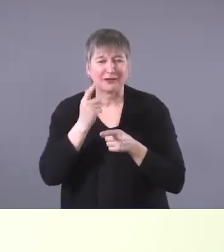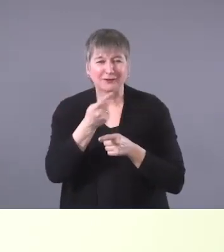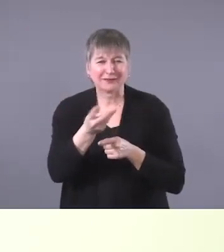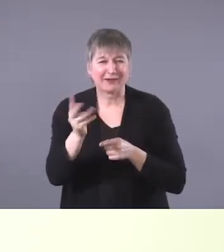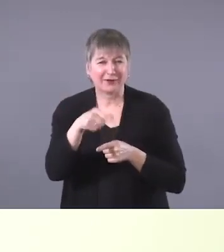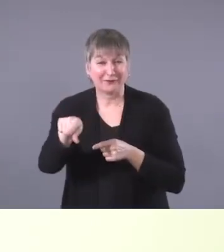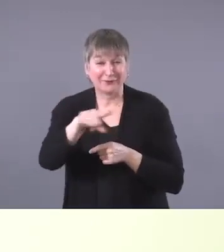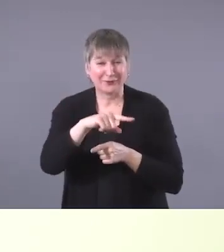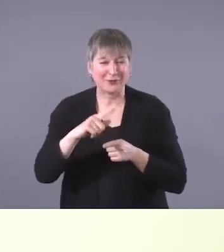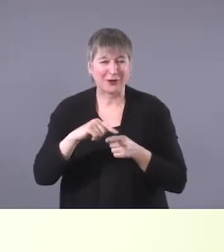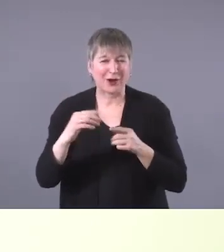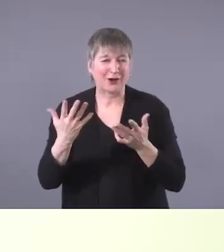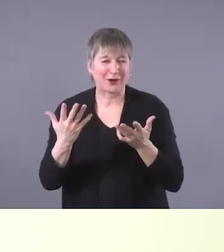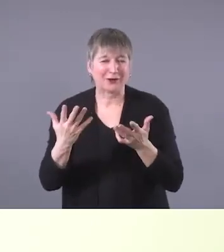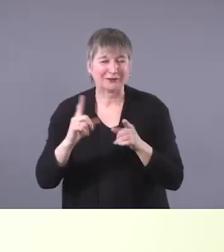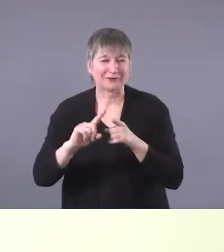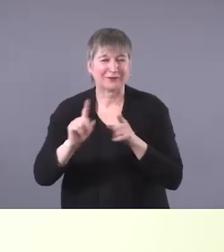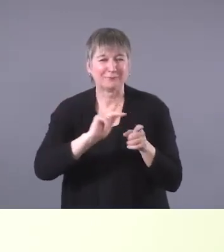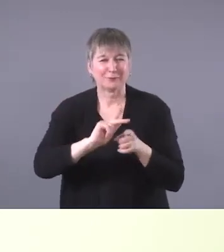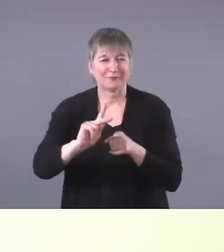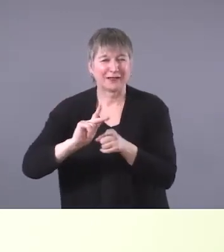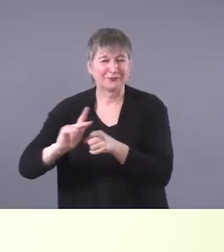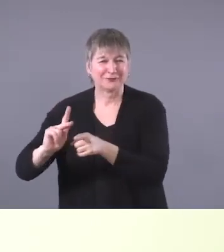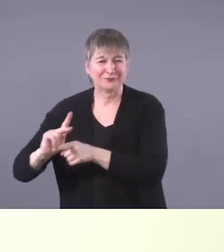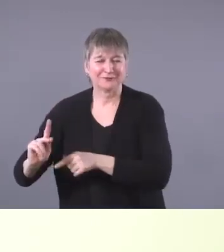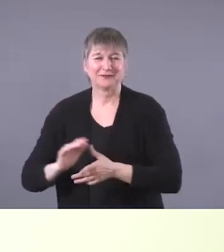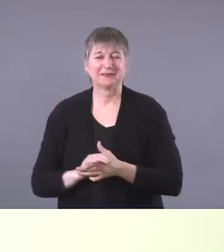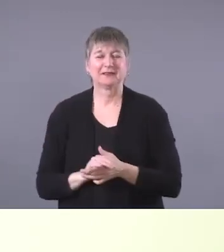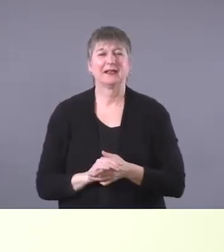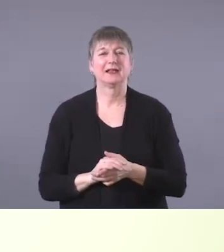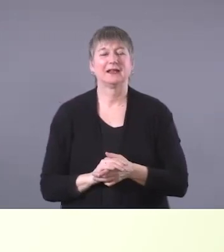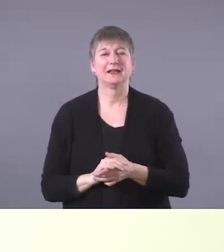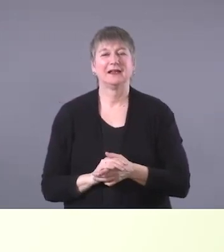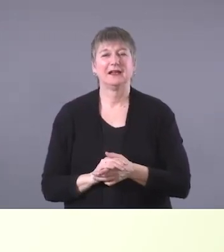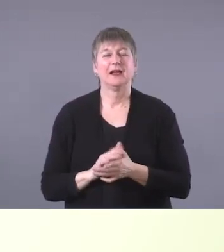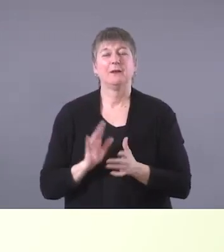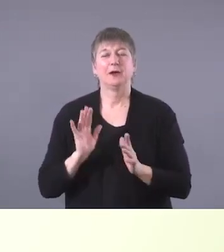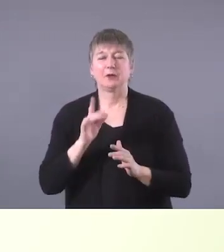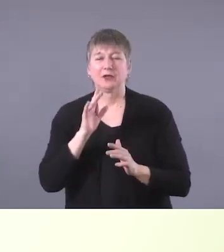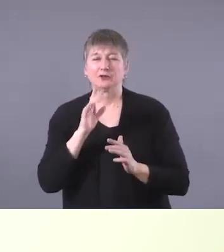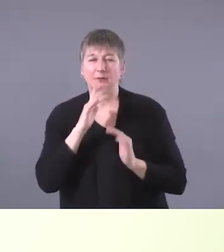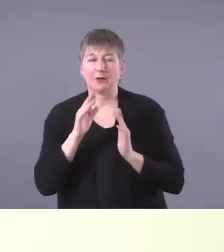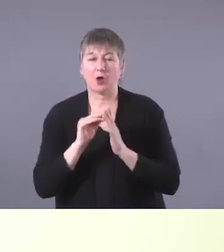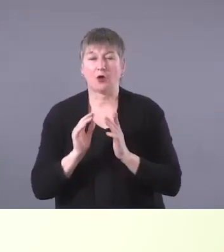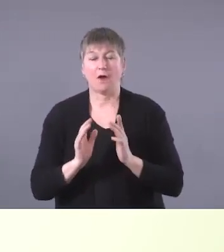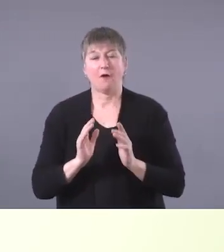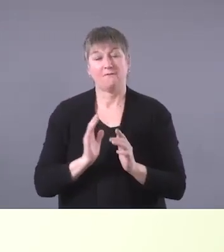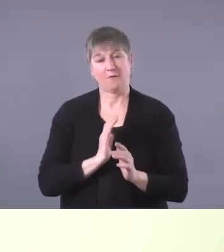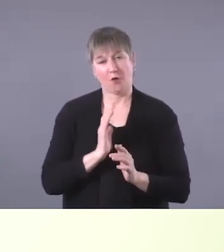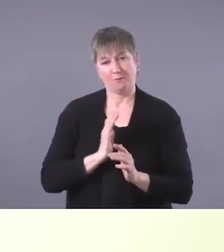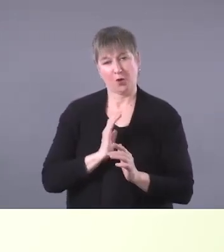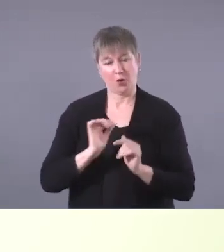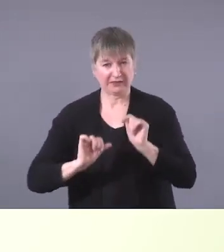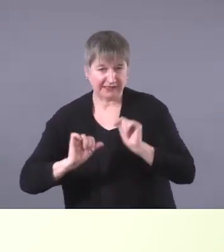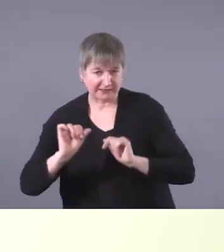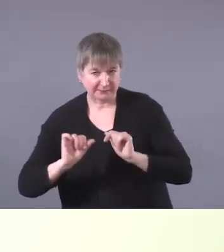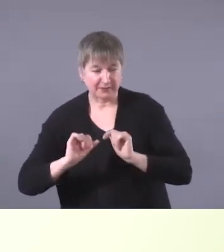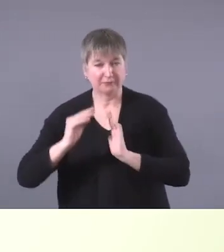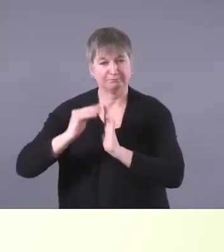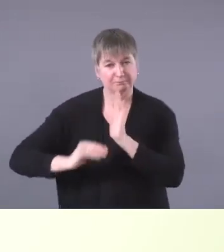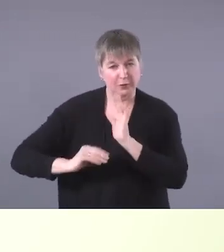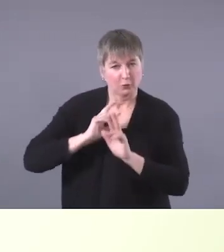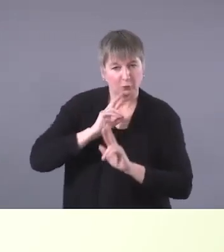we're, we're talking to. Um, but I just want to talk a little bit about formalized assessments and reporting. Um, so I think, um,